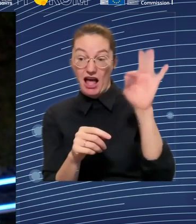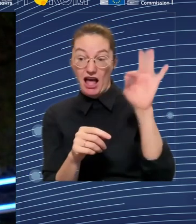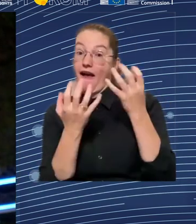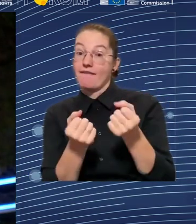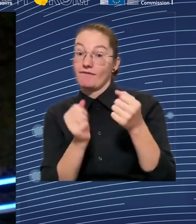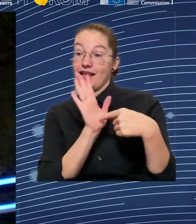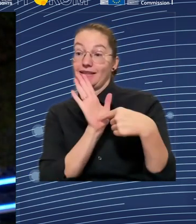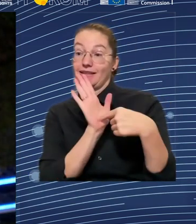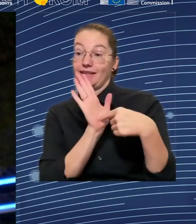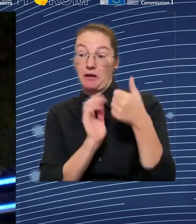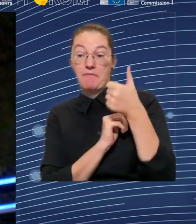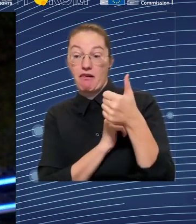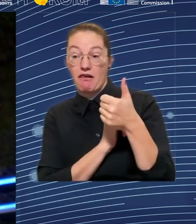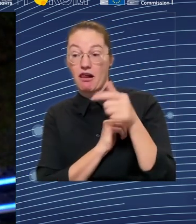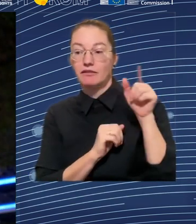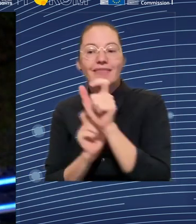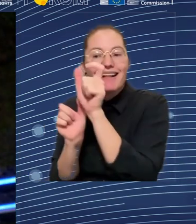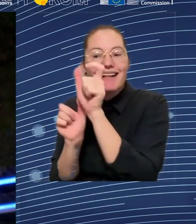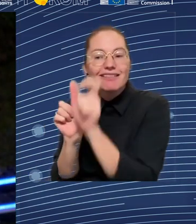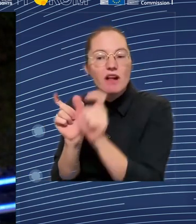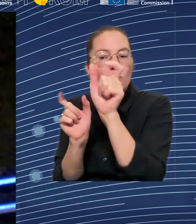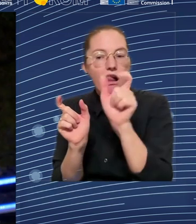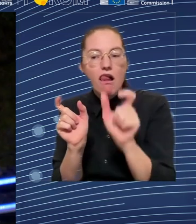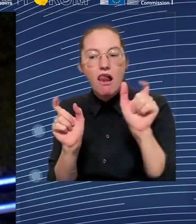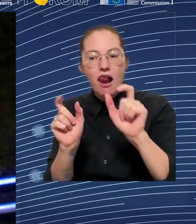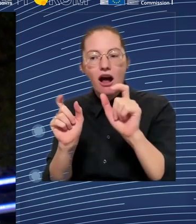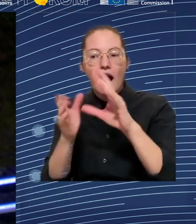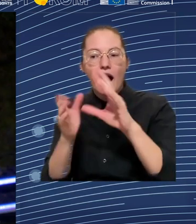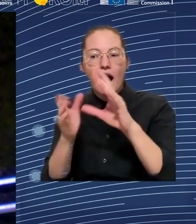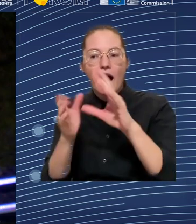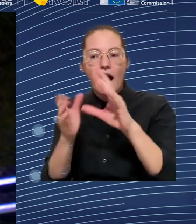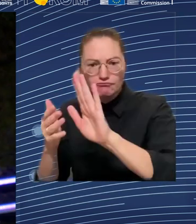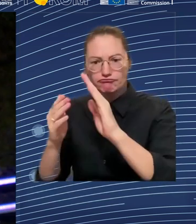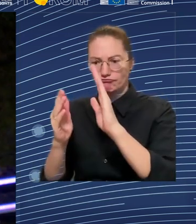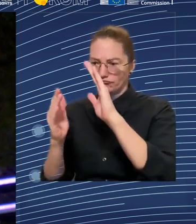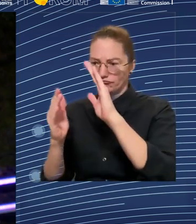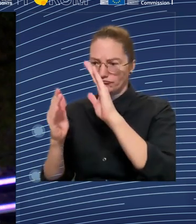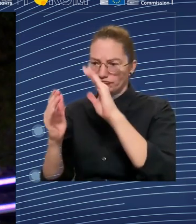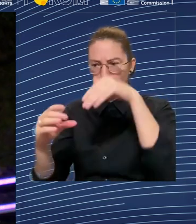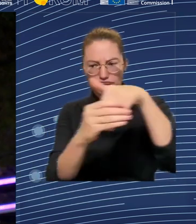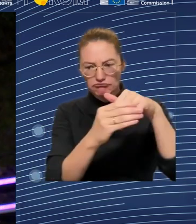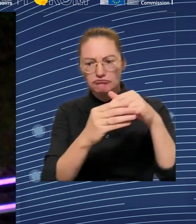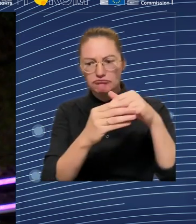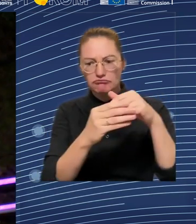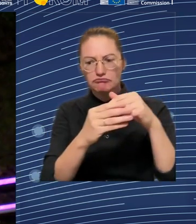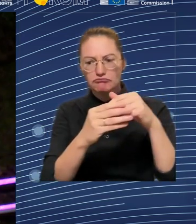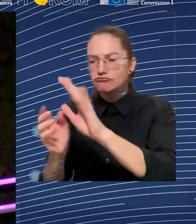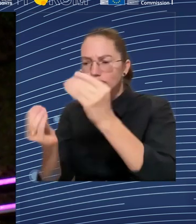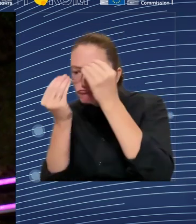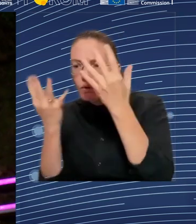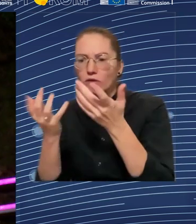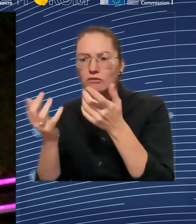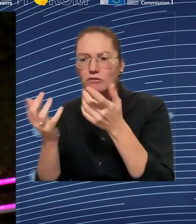opportunities for helping people navigate through that very complex system of training that's out there.